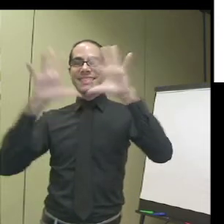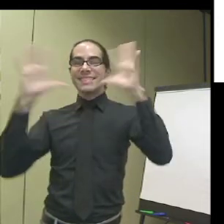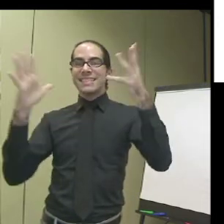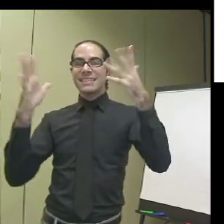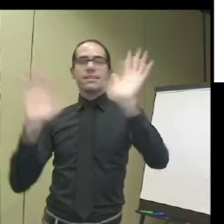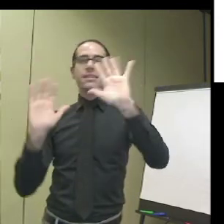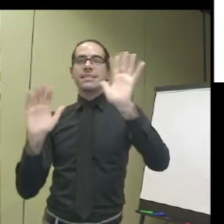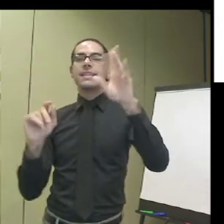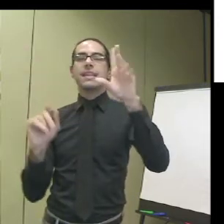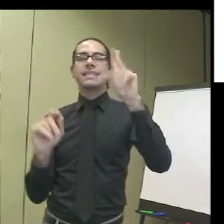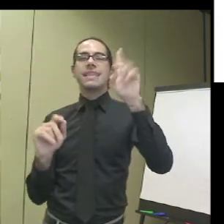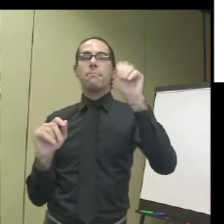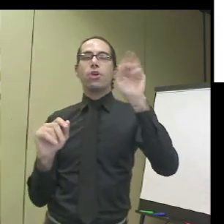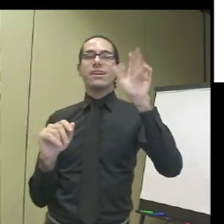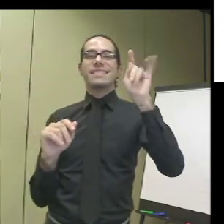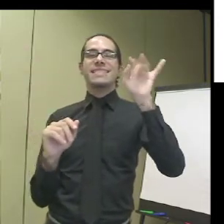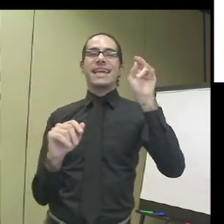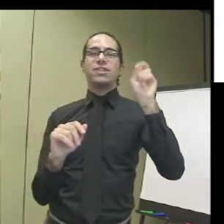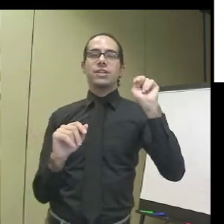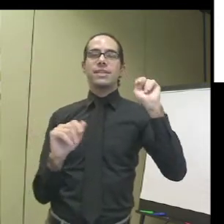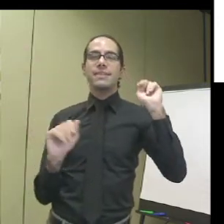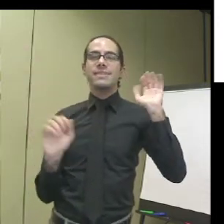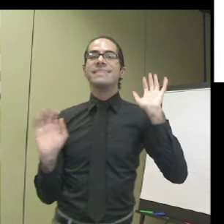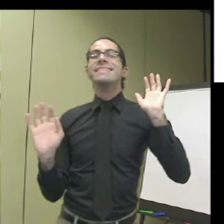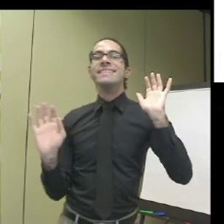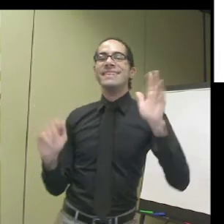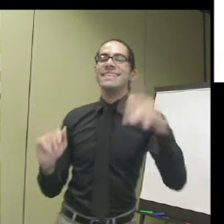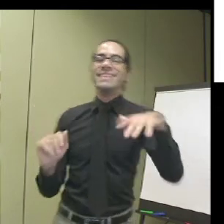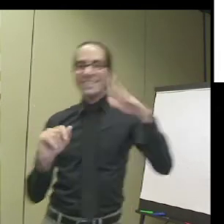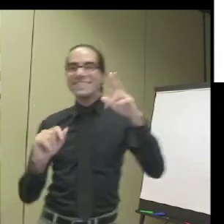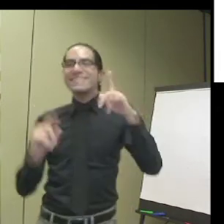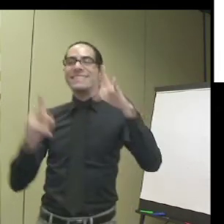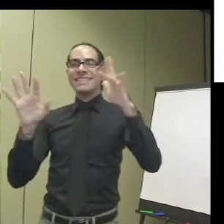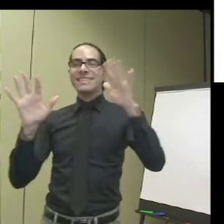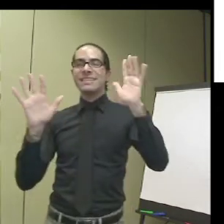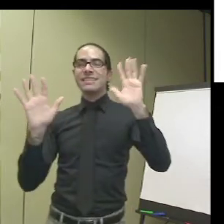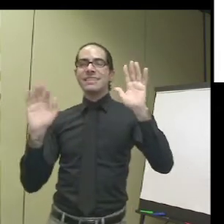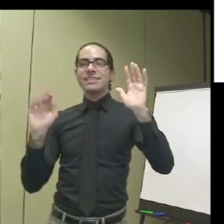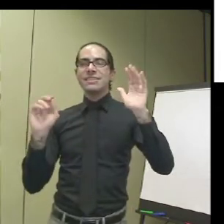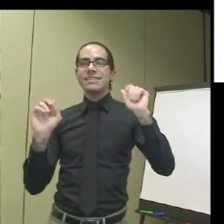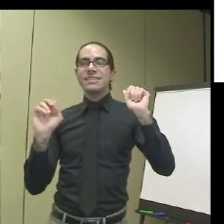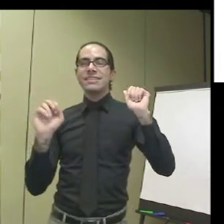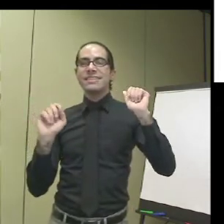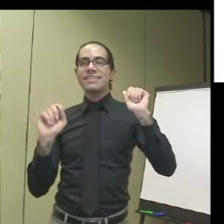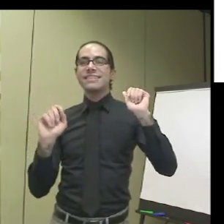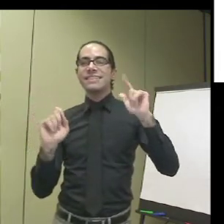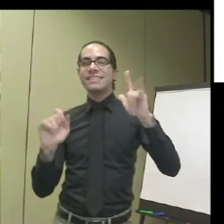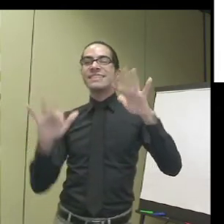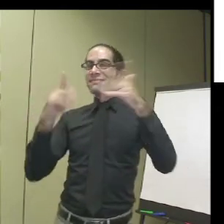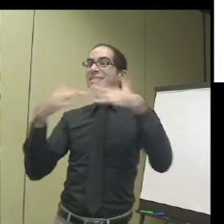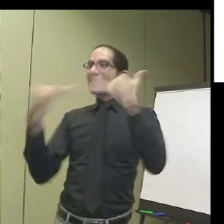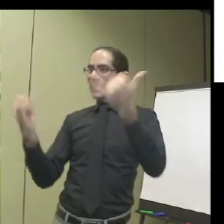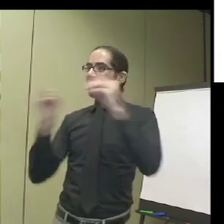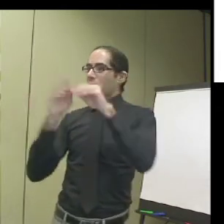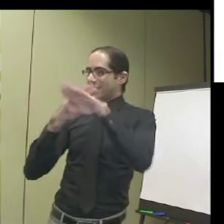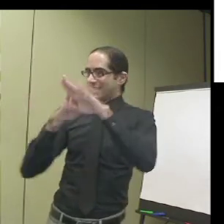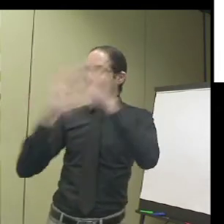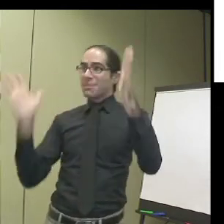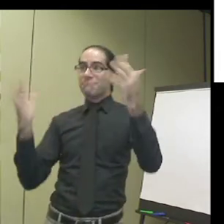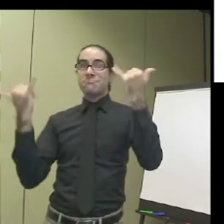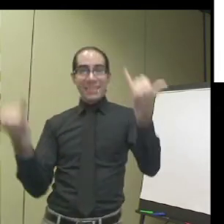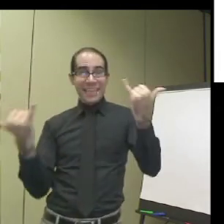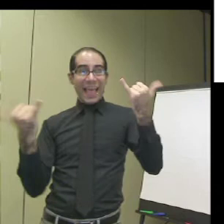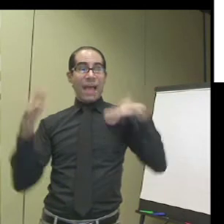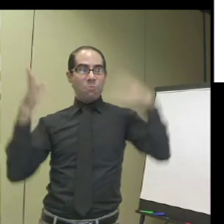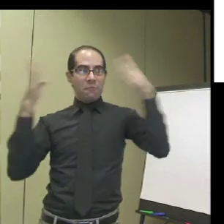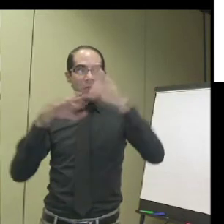The demographics of the. Demarcation. Excuse me. The demarcation of society is no longer involved with